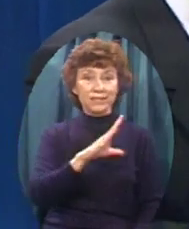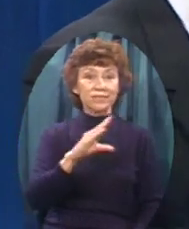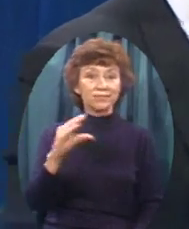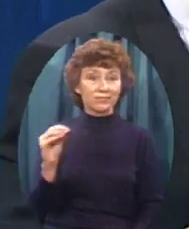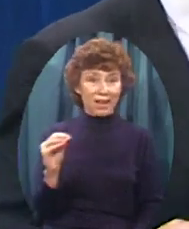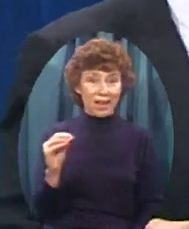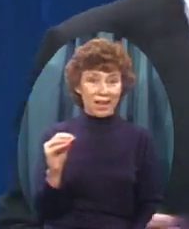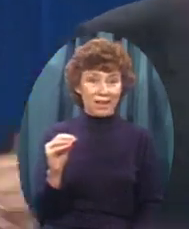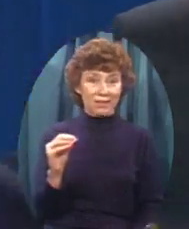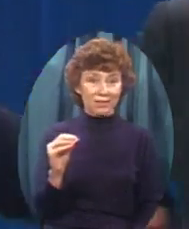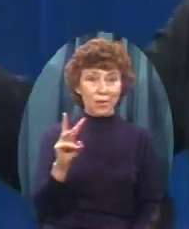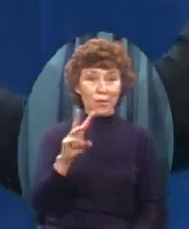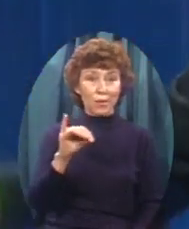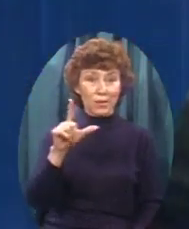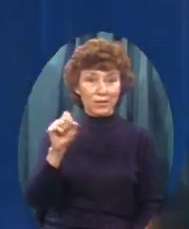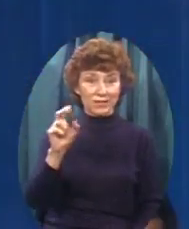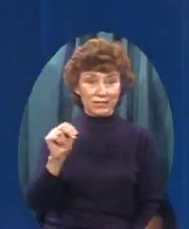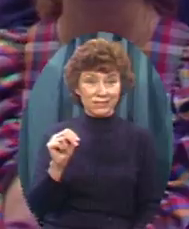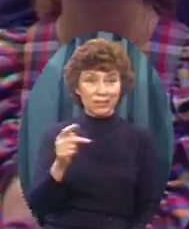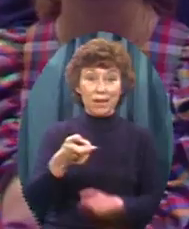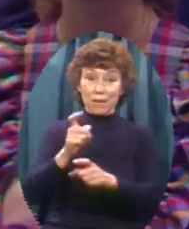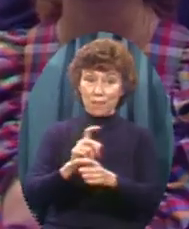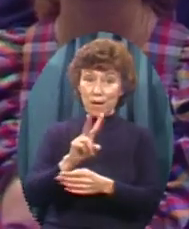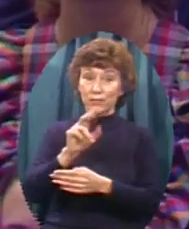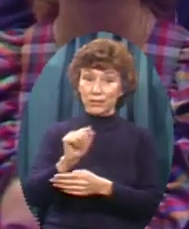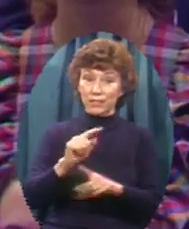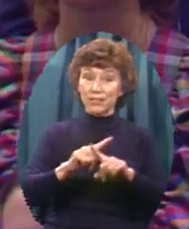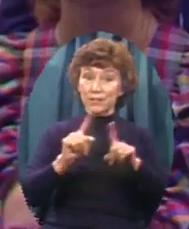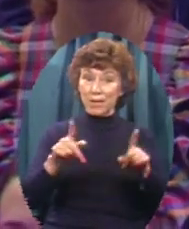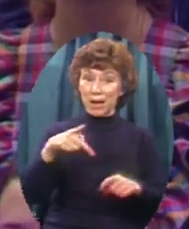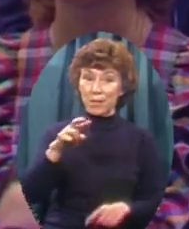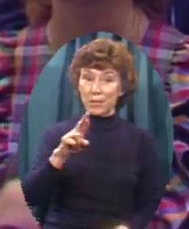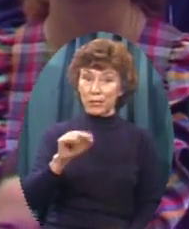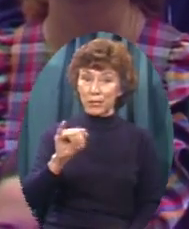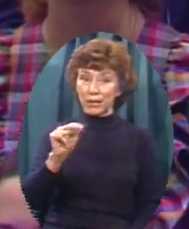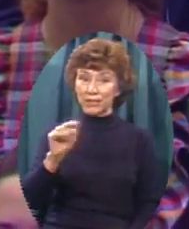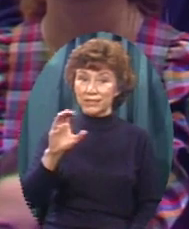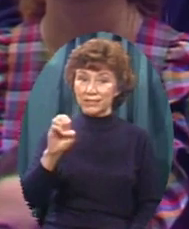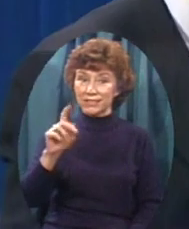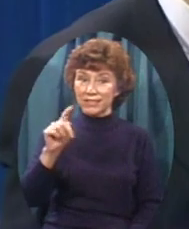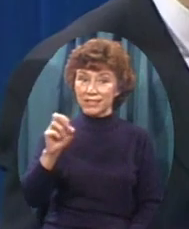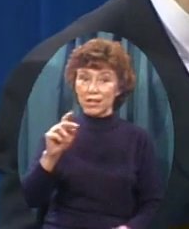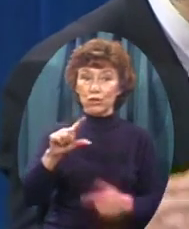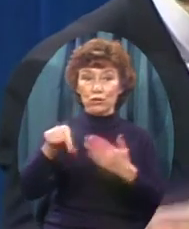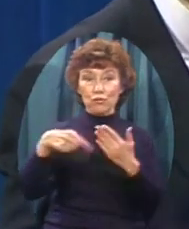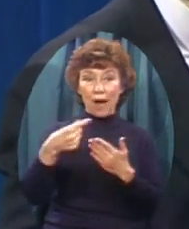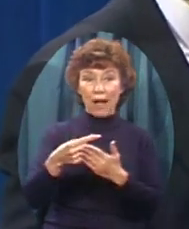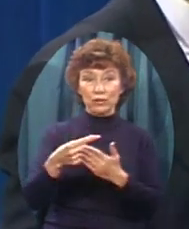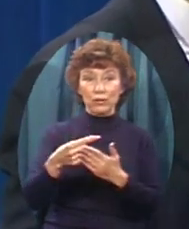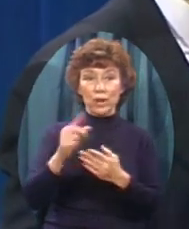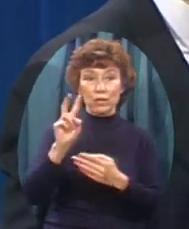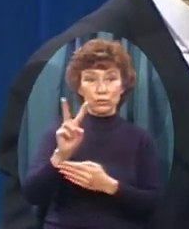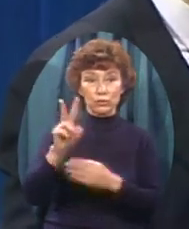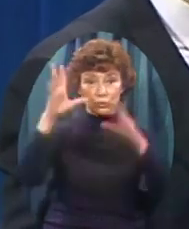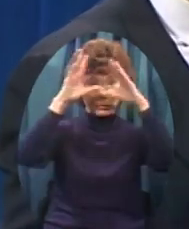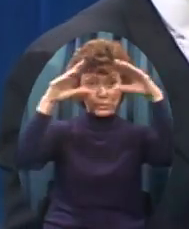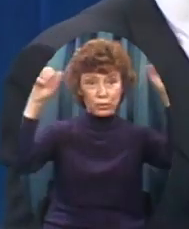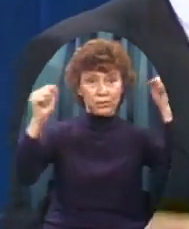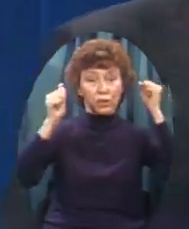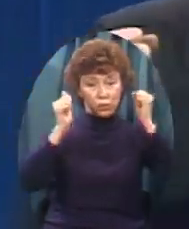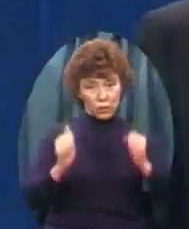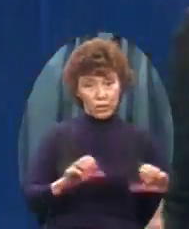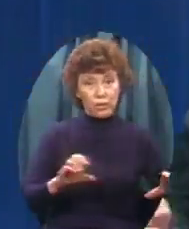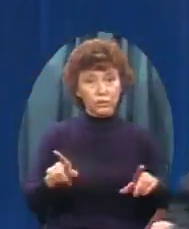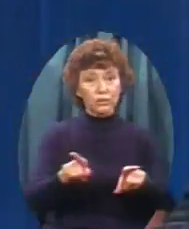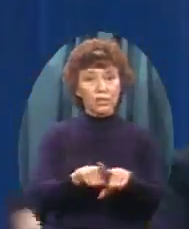produce them For them But they graduated Two presidents And why couldn't we Do the same thing Right here We